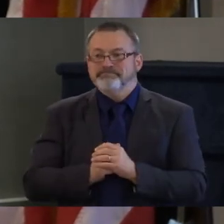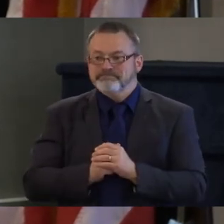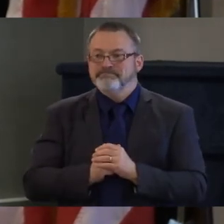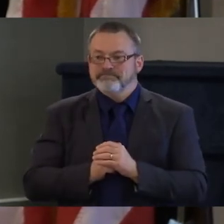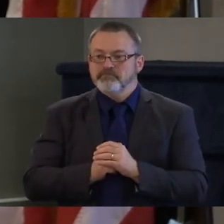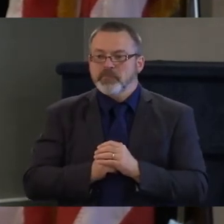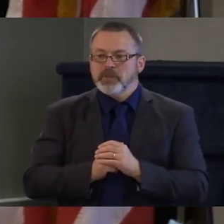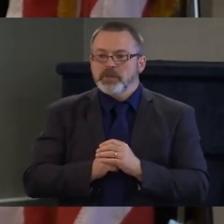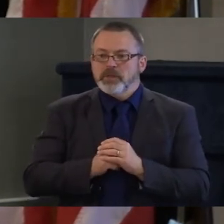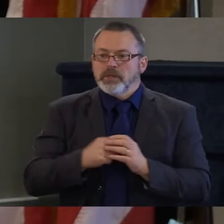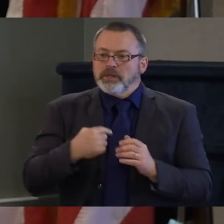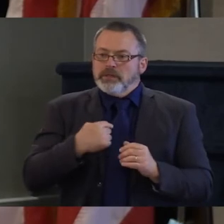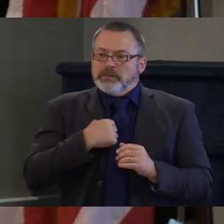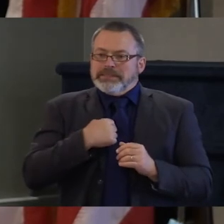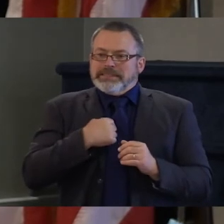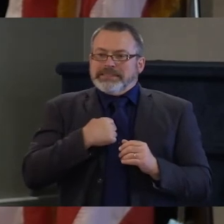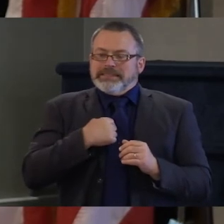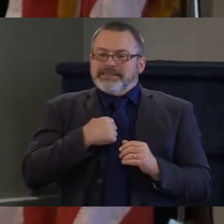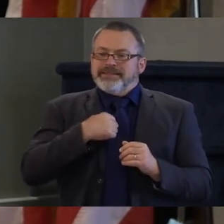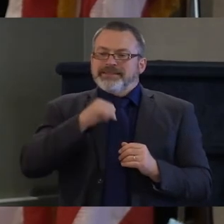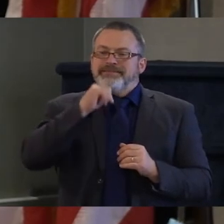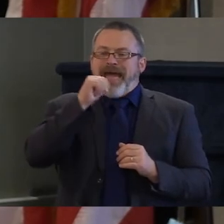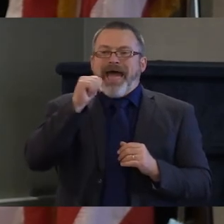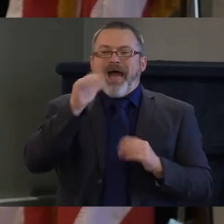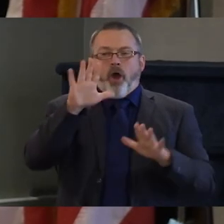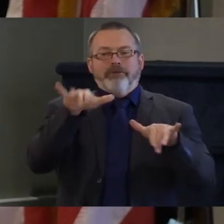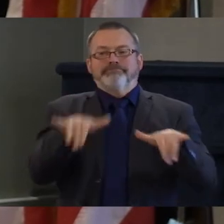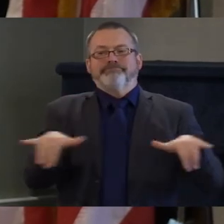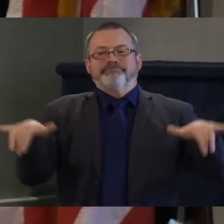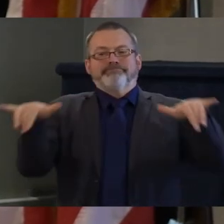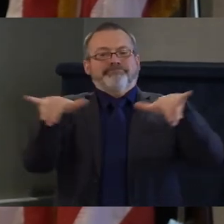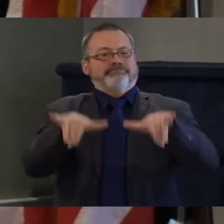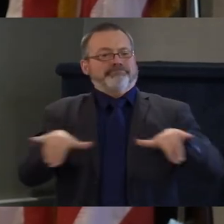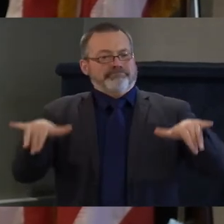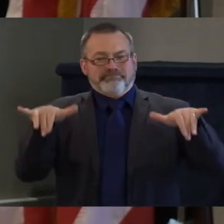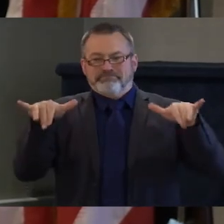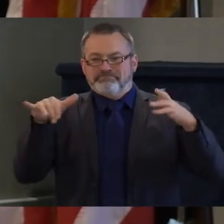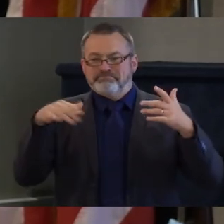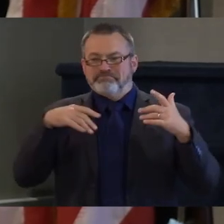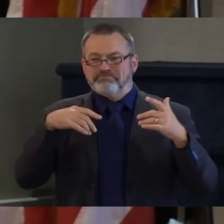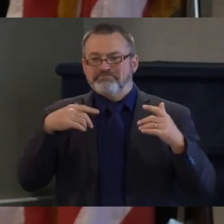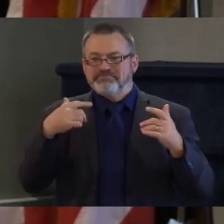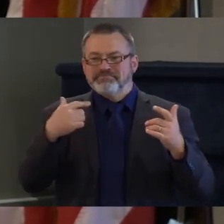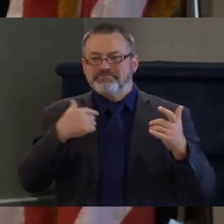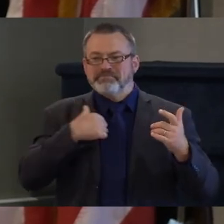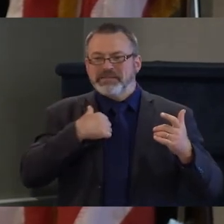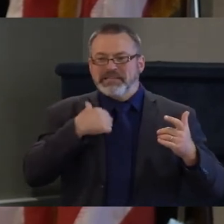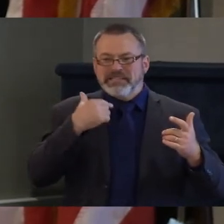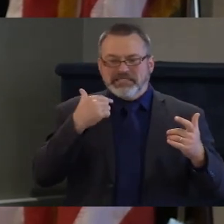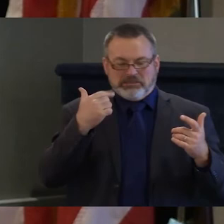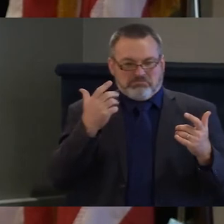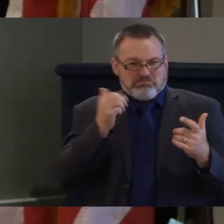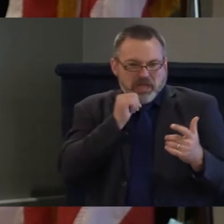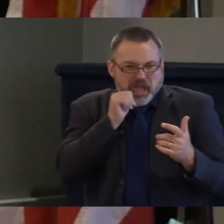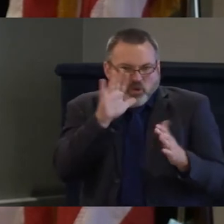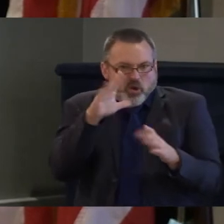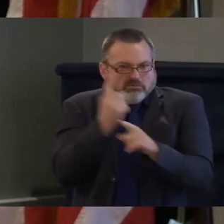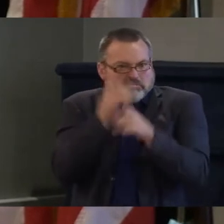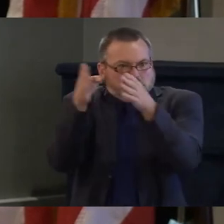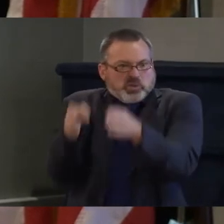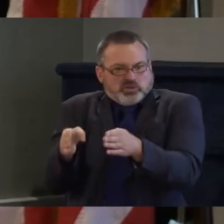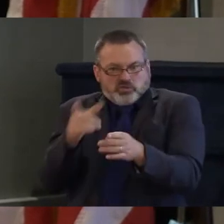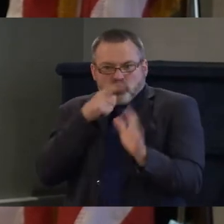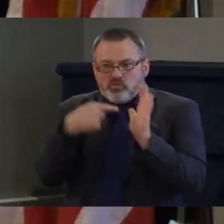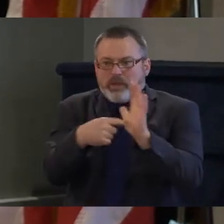i think in a lot of ways i have struggled and i have and i have overcome many struggles that we're